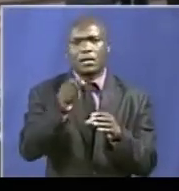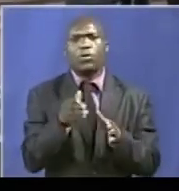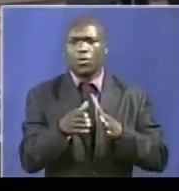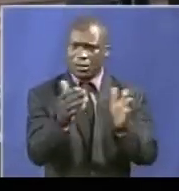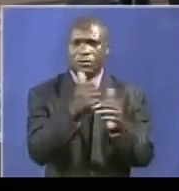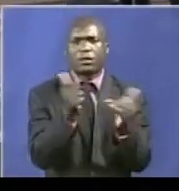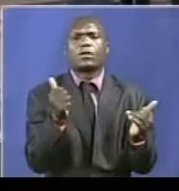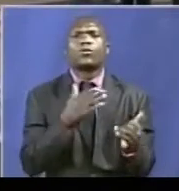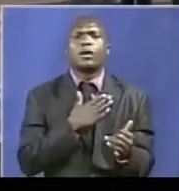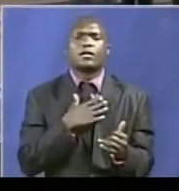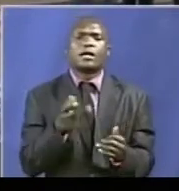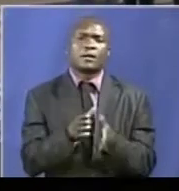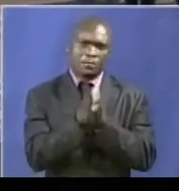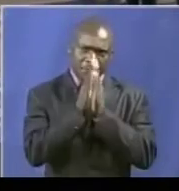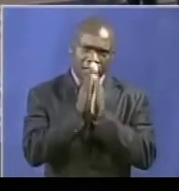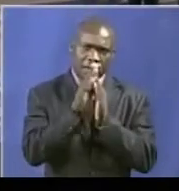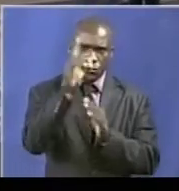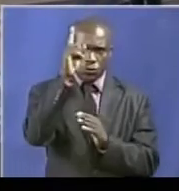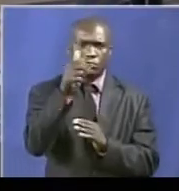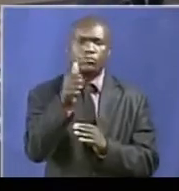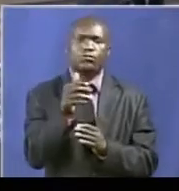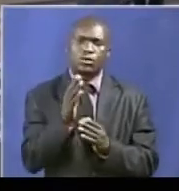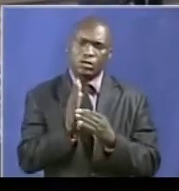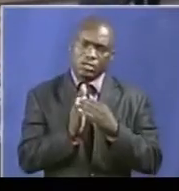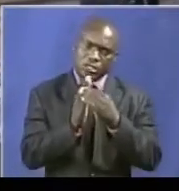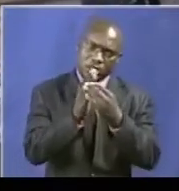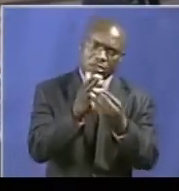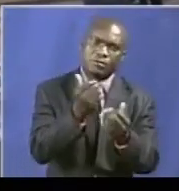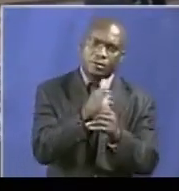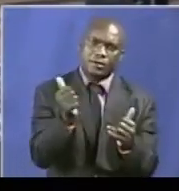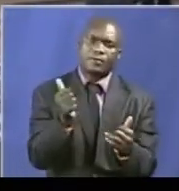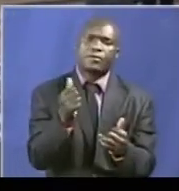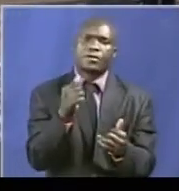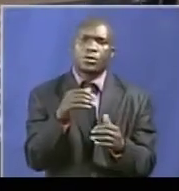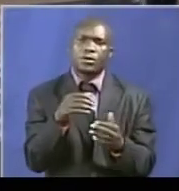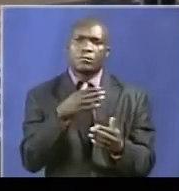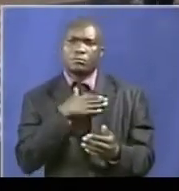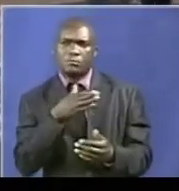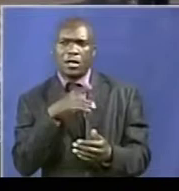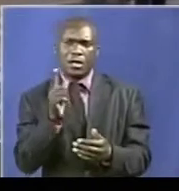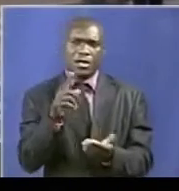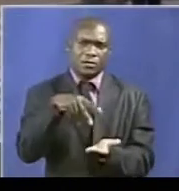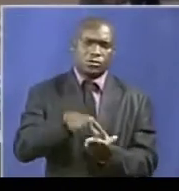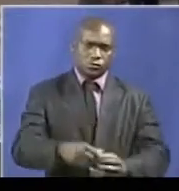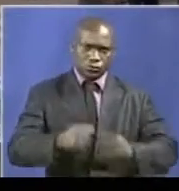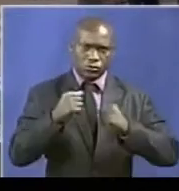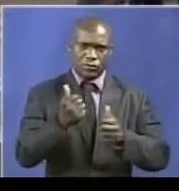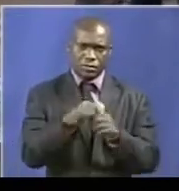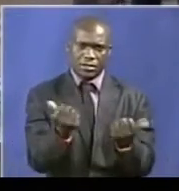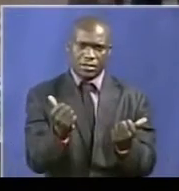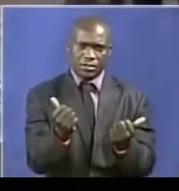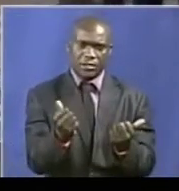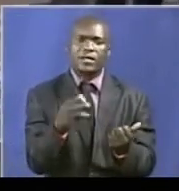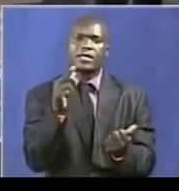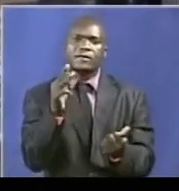to work honestly and show their commitment. And if there are any